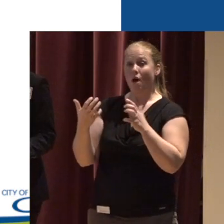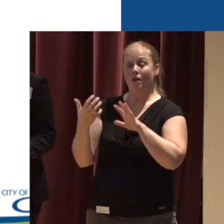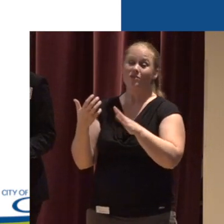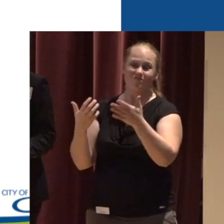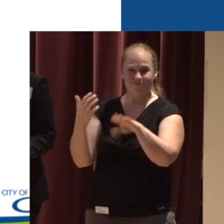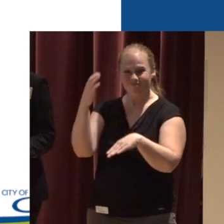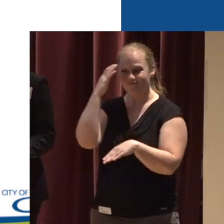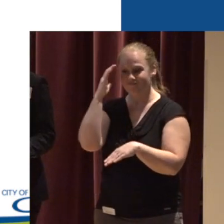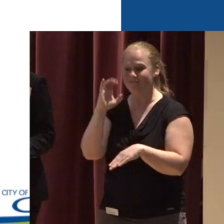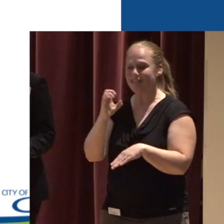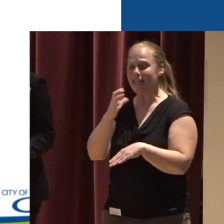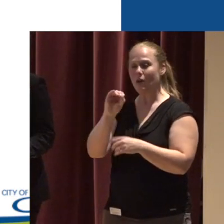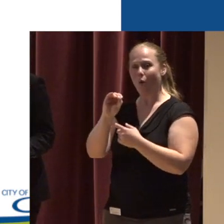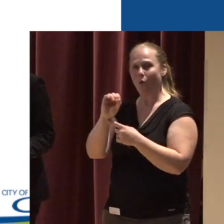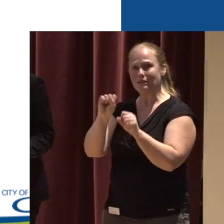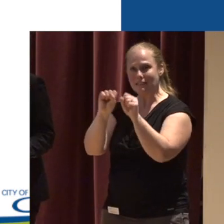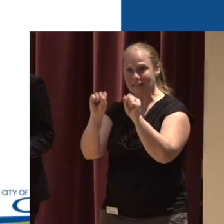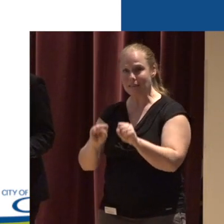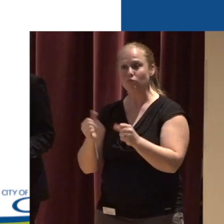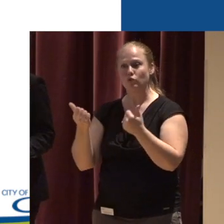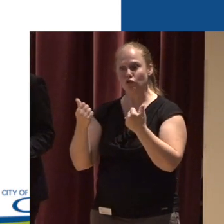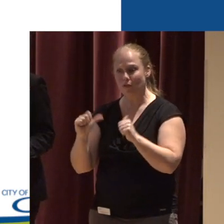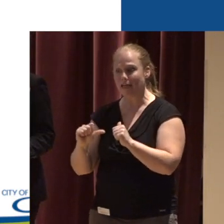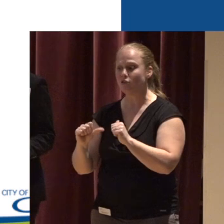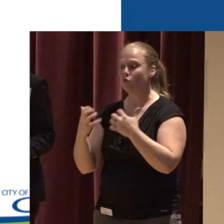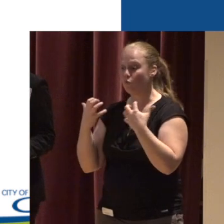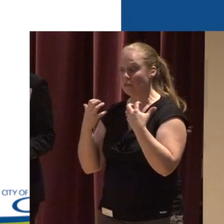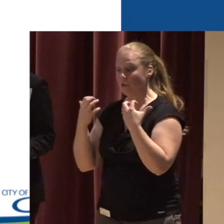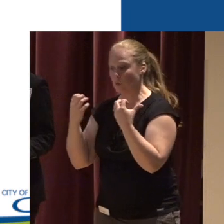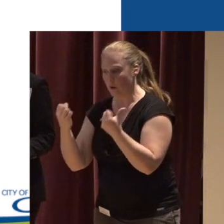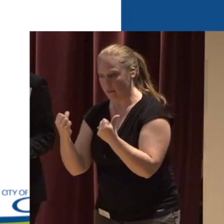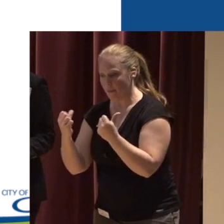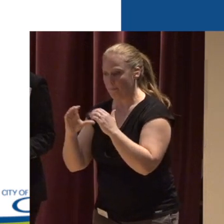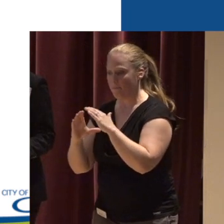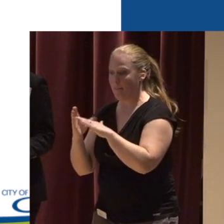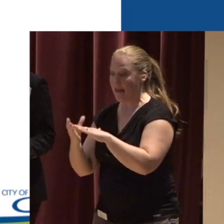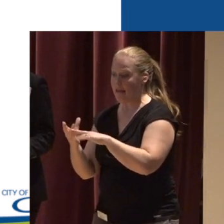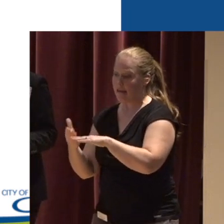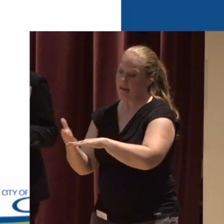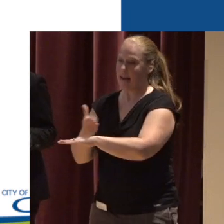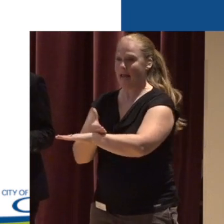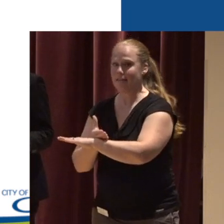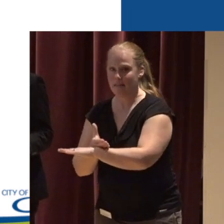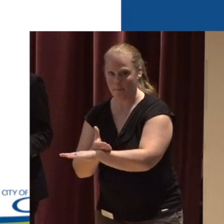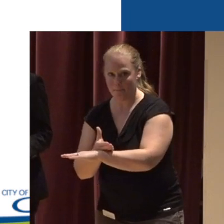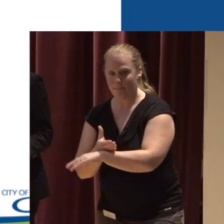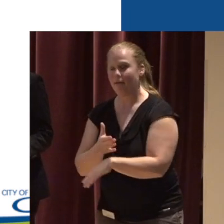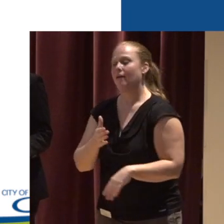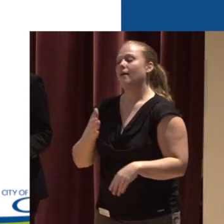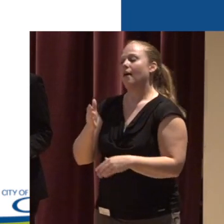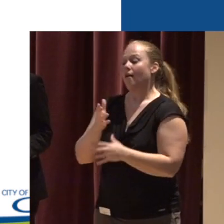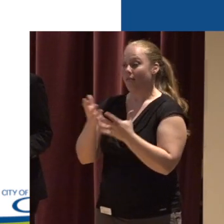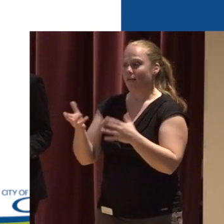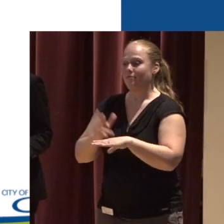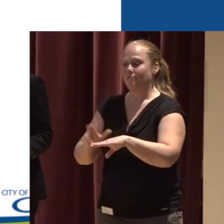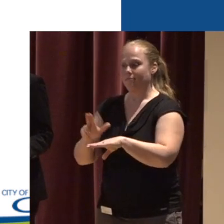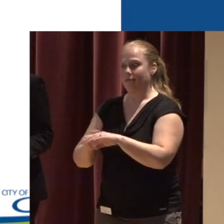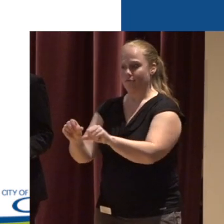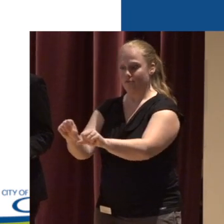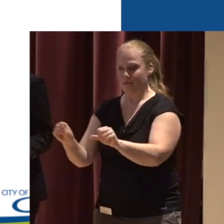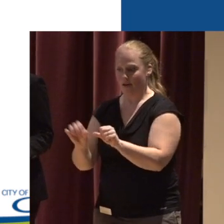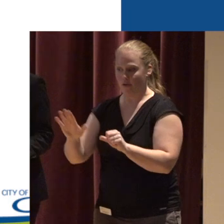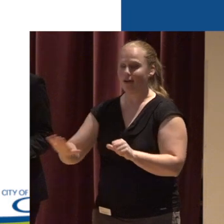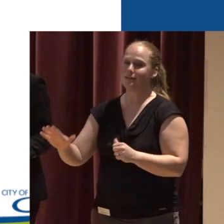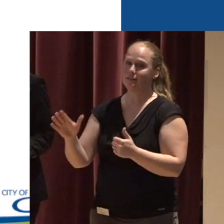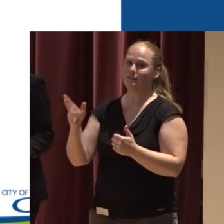into these ecosystems We want to restore and enhance them So, a lot of natural areas and urban environments have